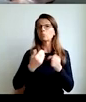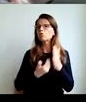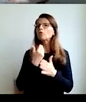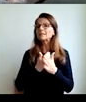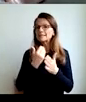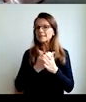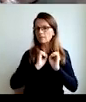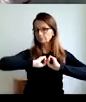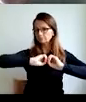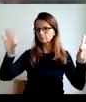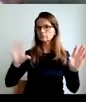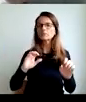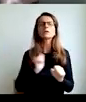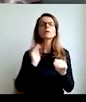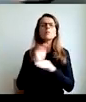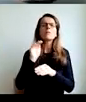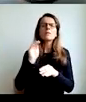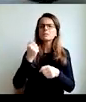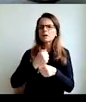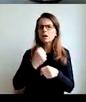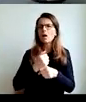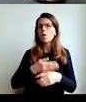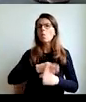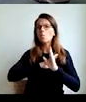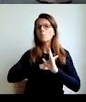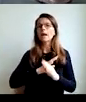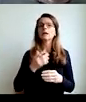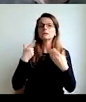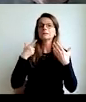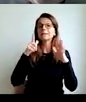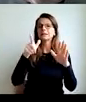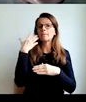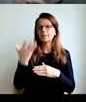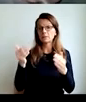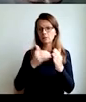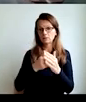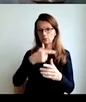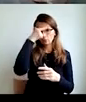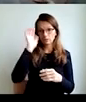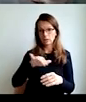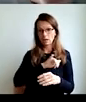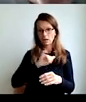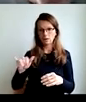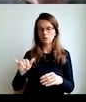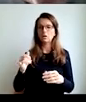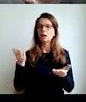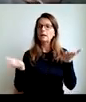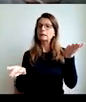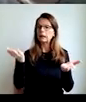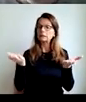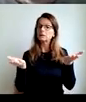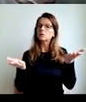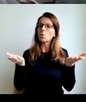sensitive, sensible work, overwork causes 750 people to die,